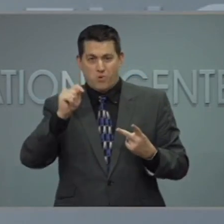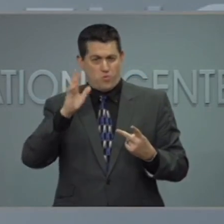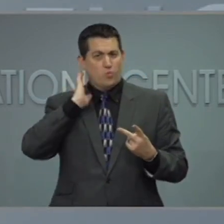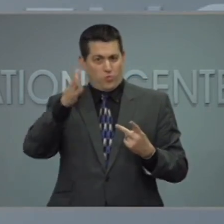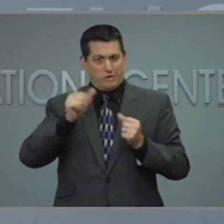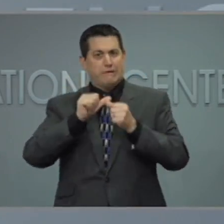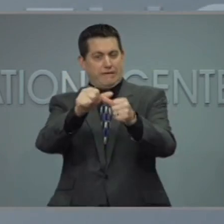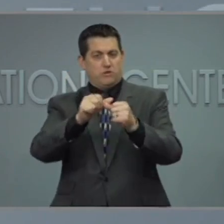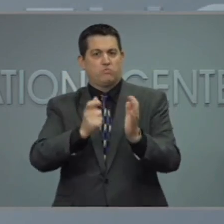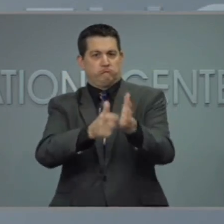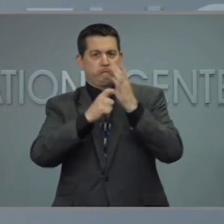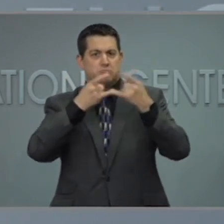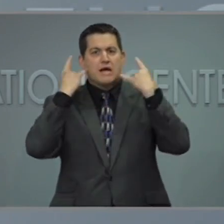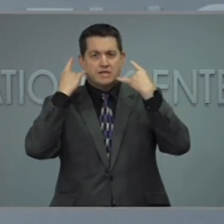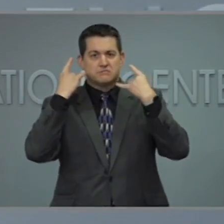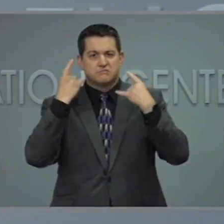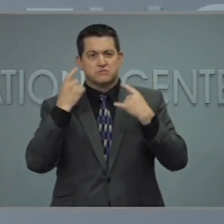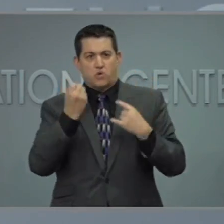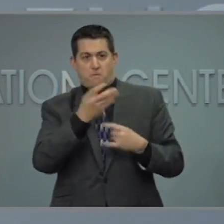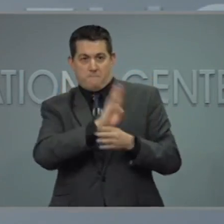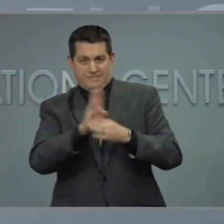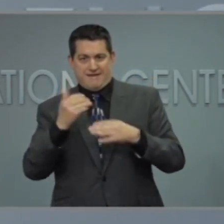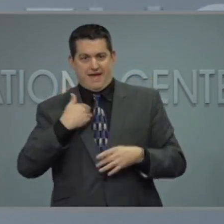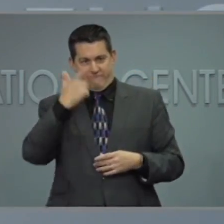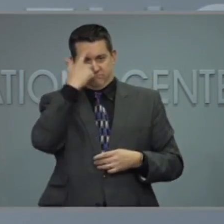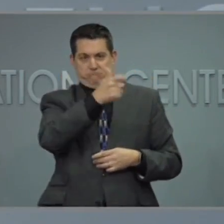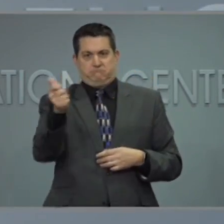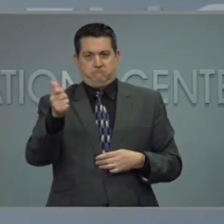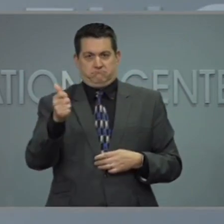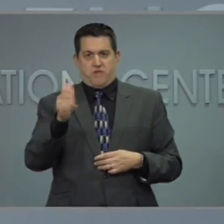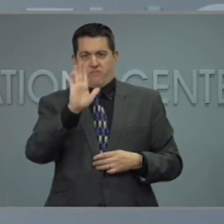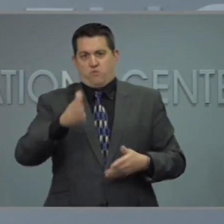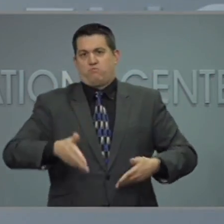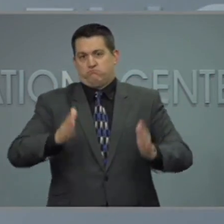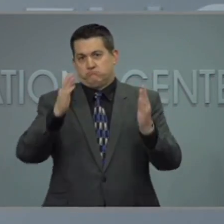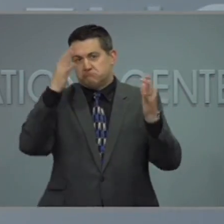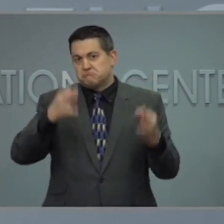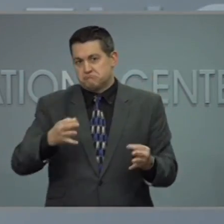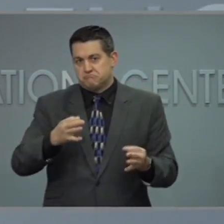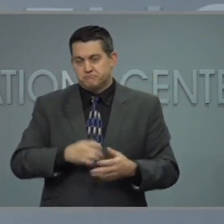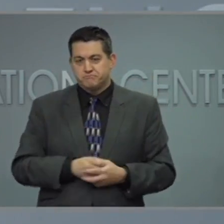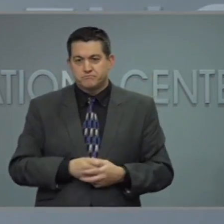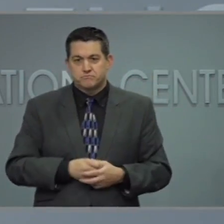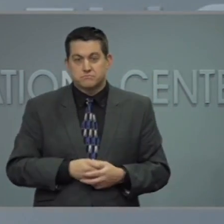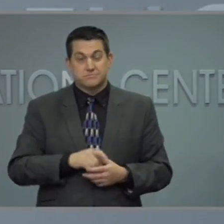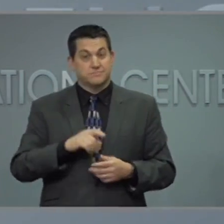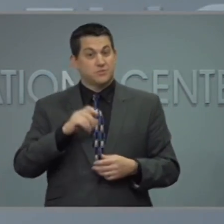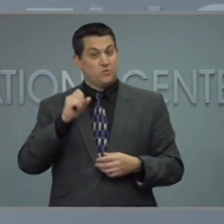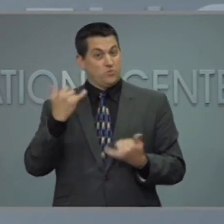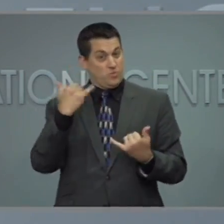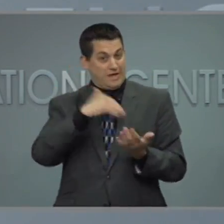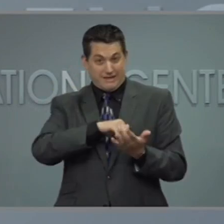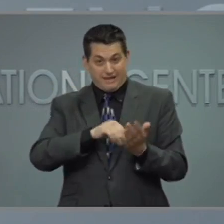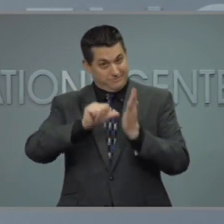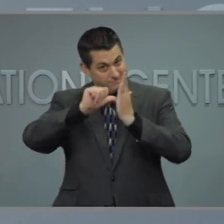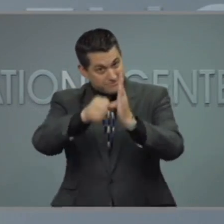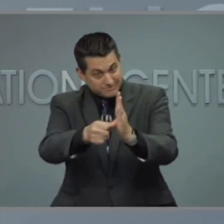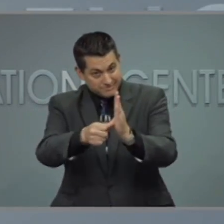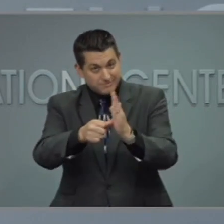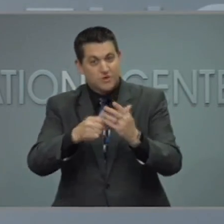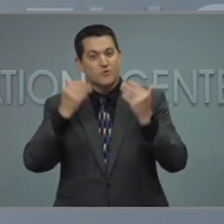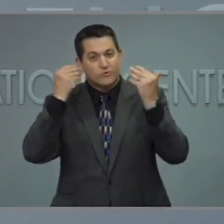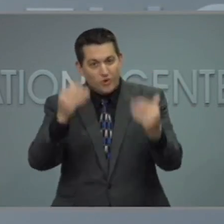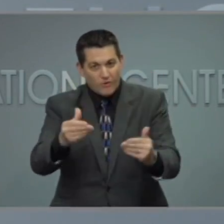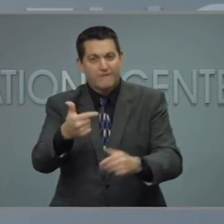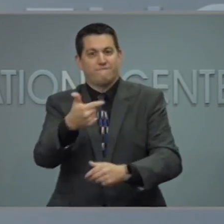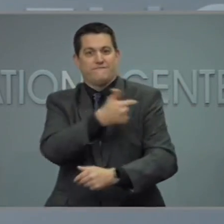Of course, the best protection is to get vaccinated. Today's announcement's a big step forward, but